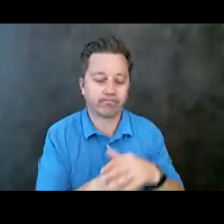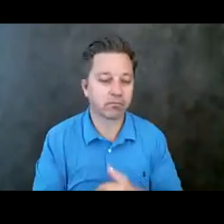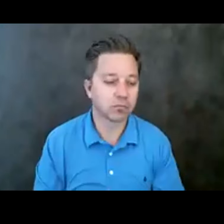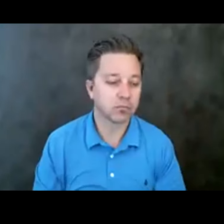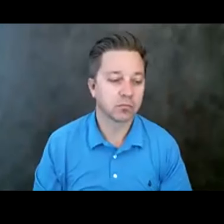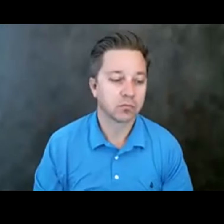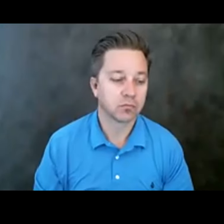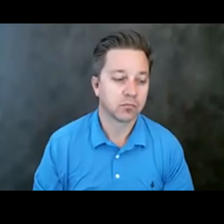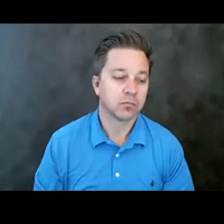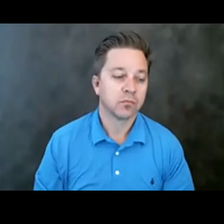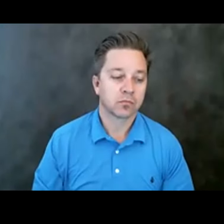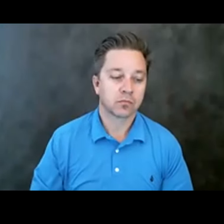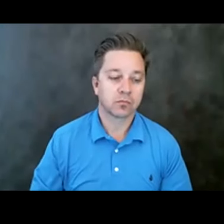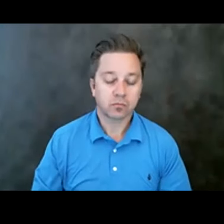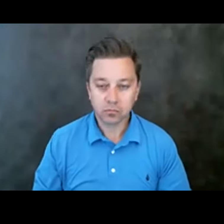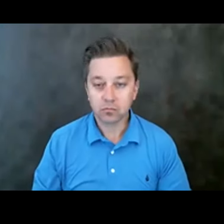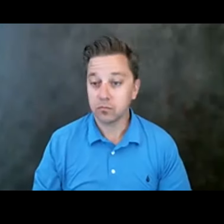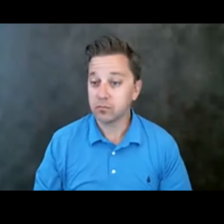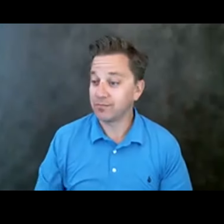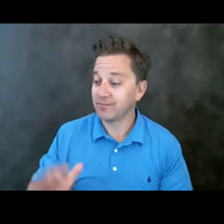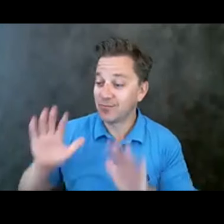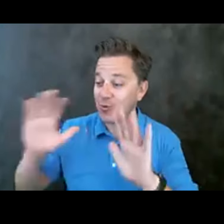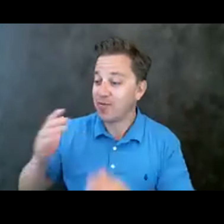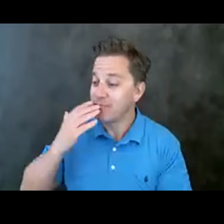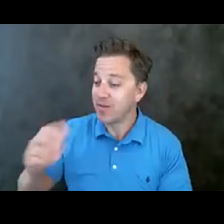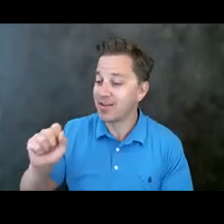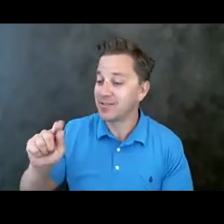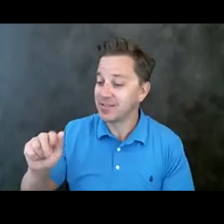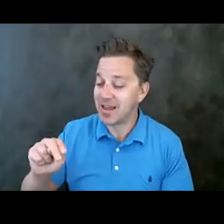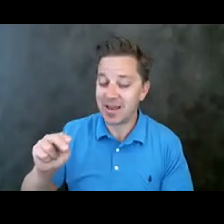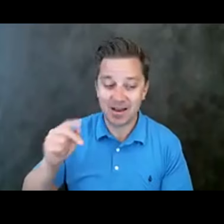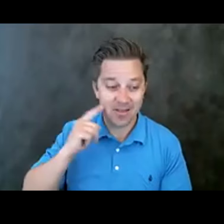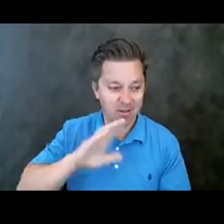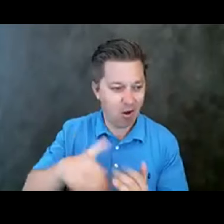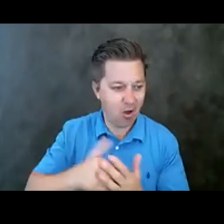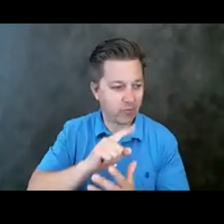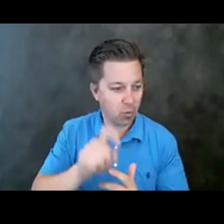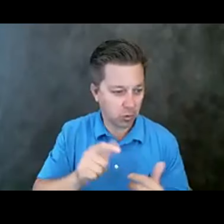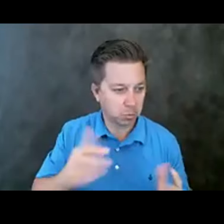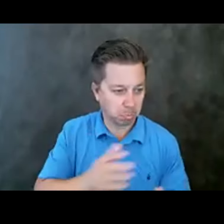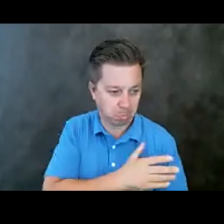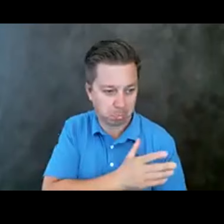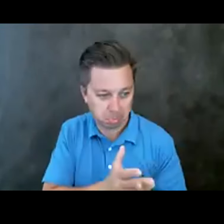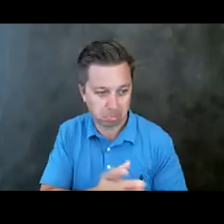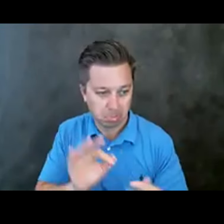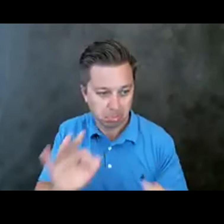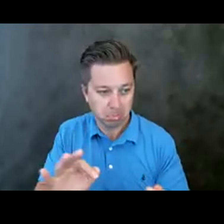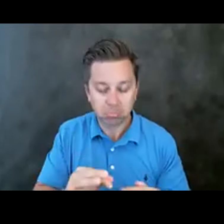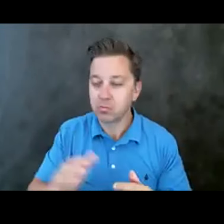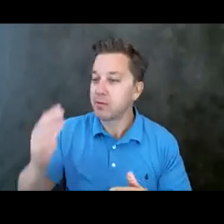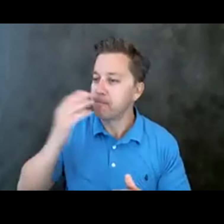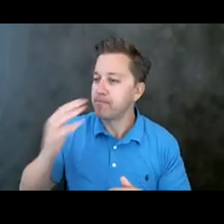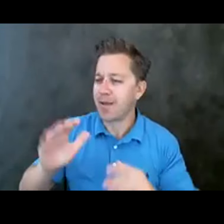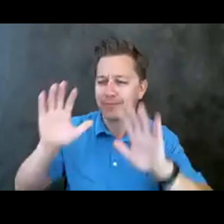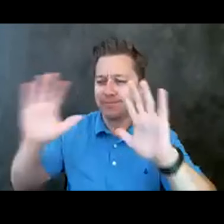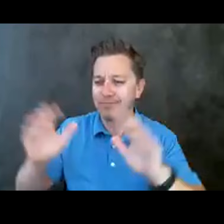Okay. Well, that's terrific. Thank you, Stan. think that's the questions up to this point. Thank you so much. That was terrific. Can